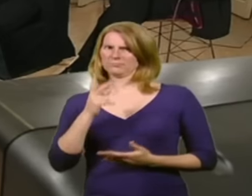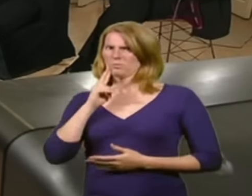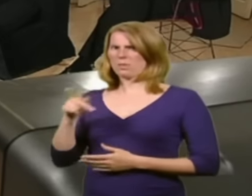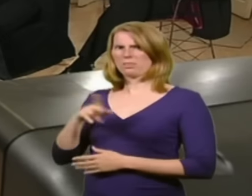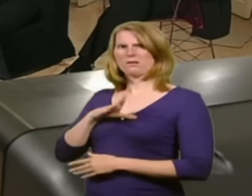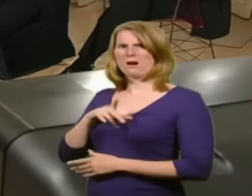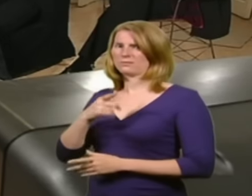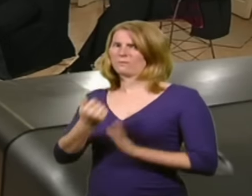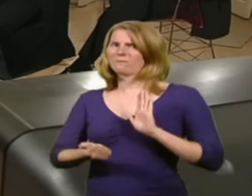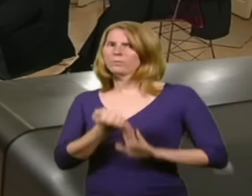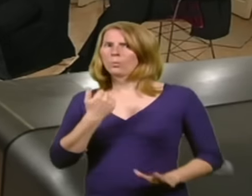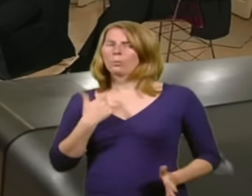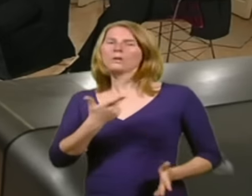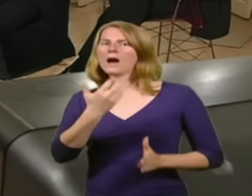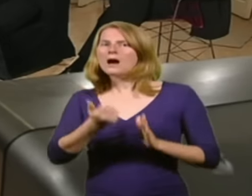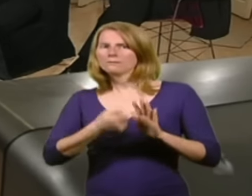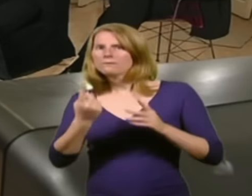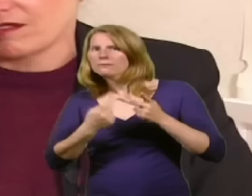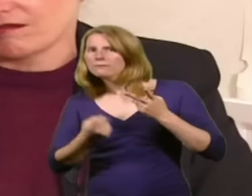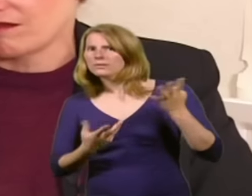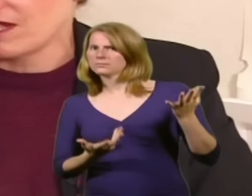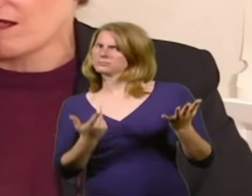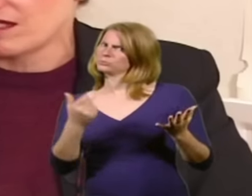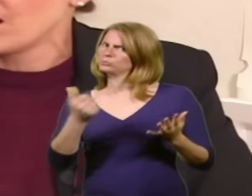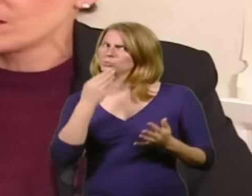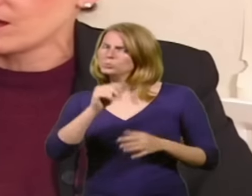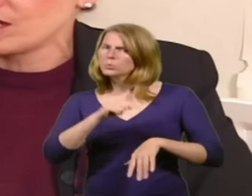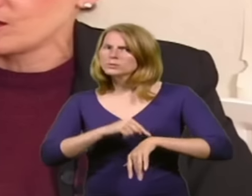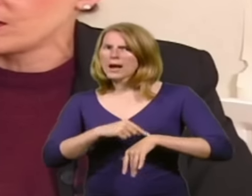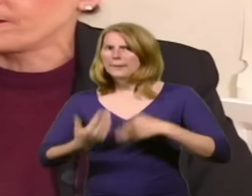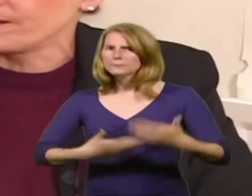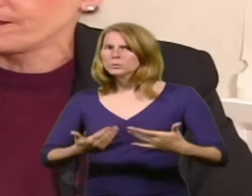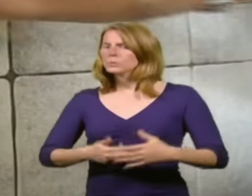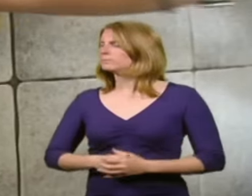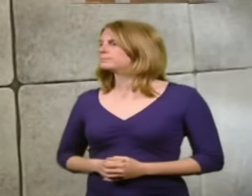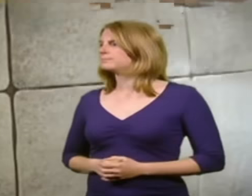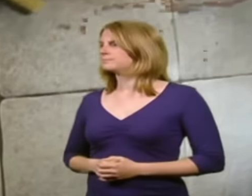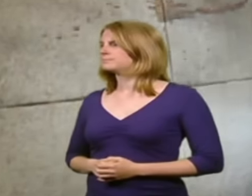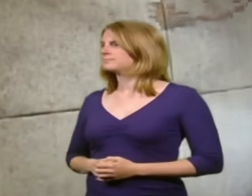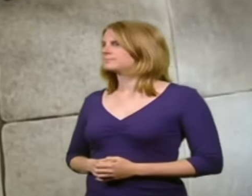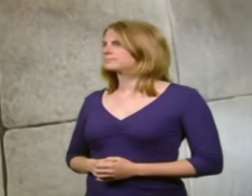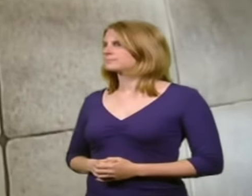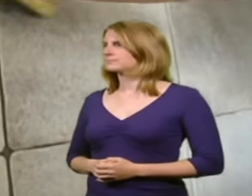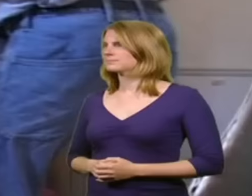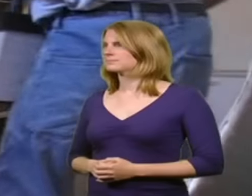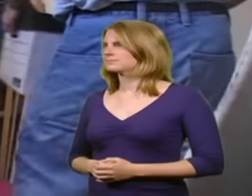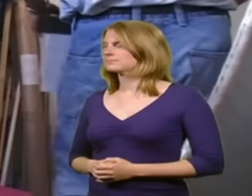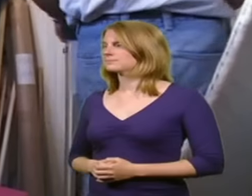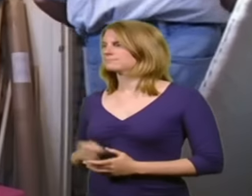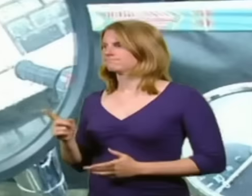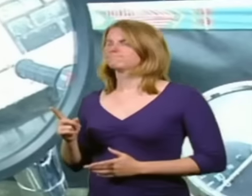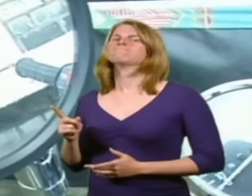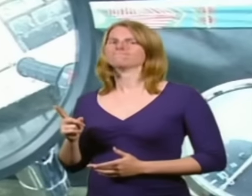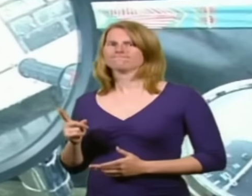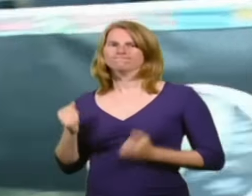You know, so you have the resources, but it's just now that the time has come to use them. And so, the deep cleaning and